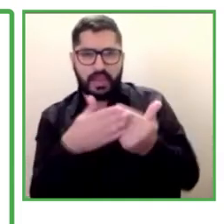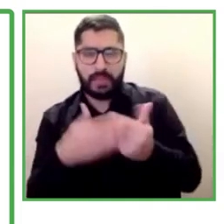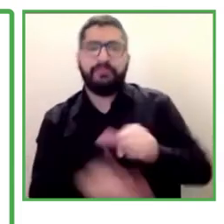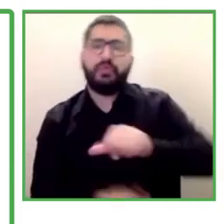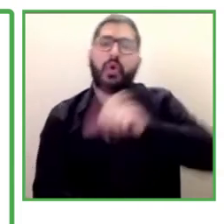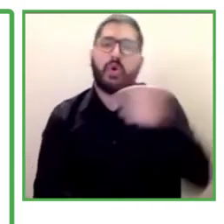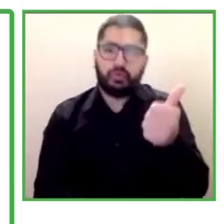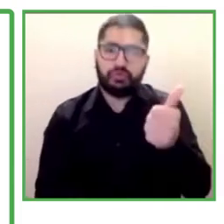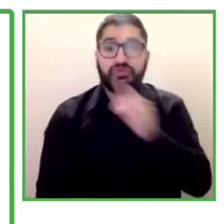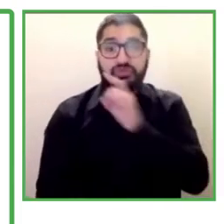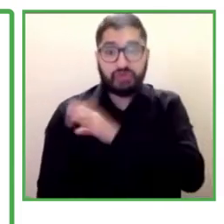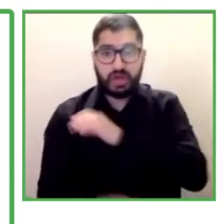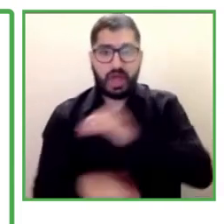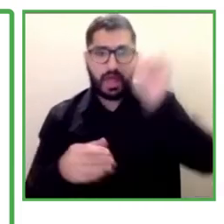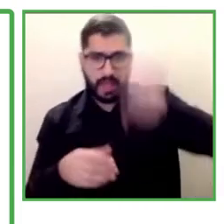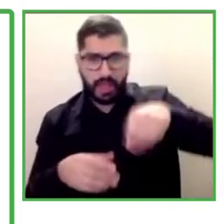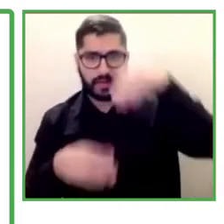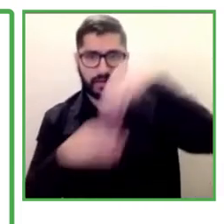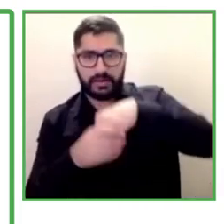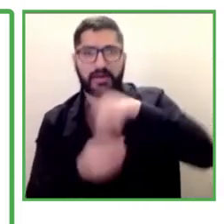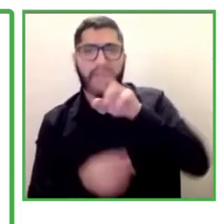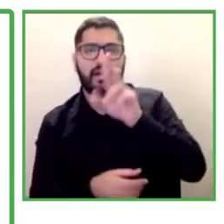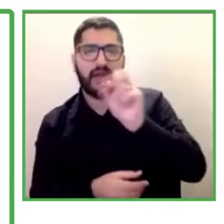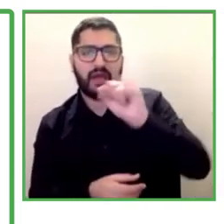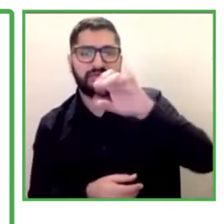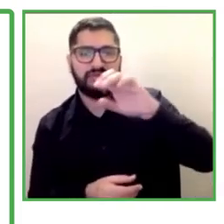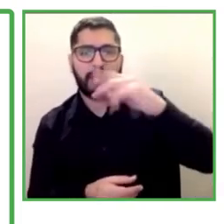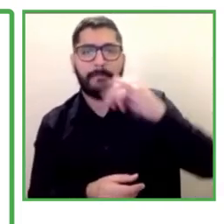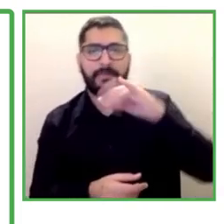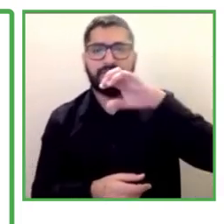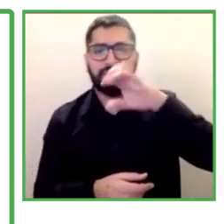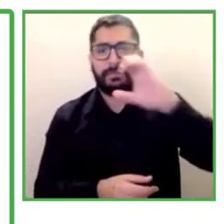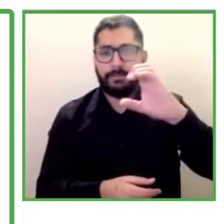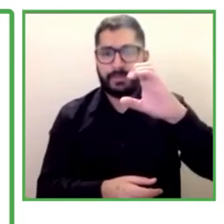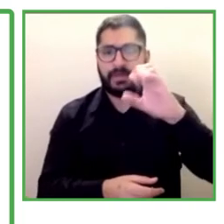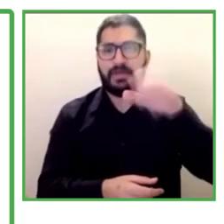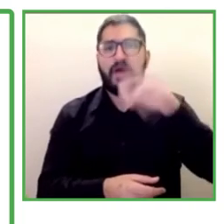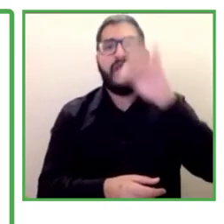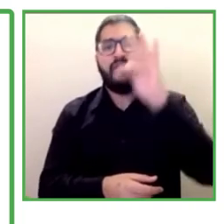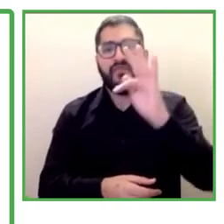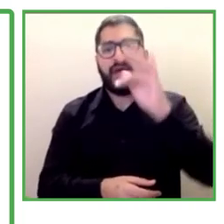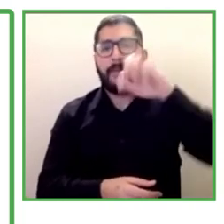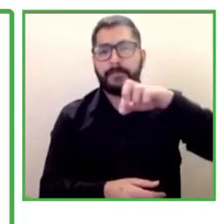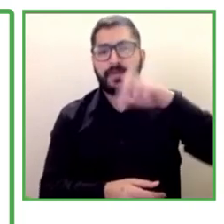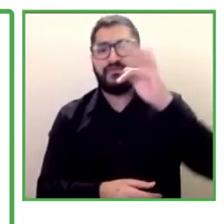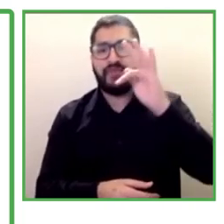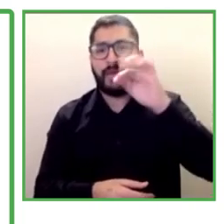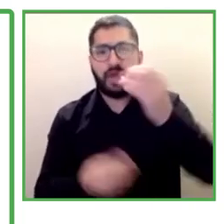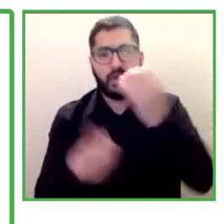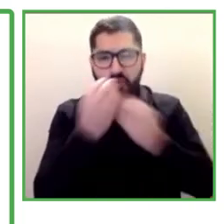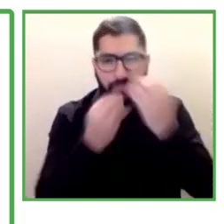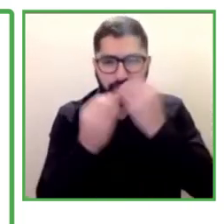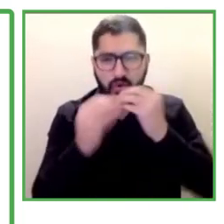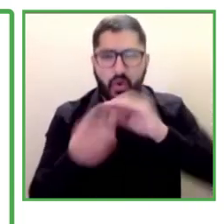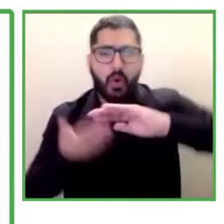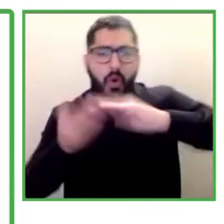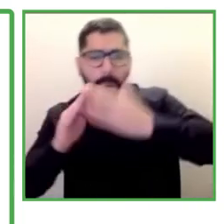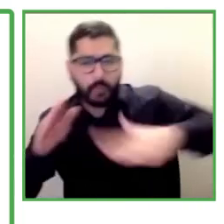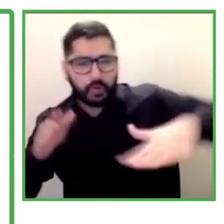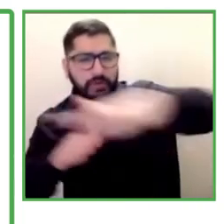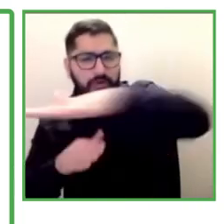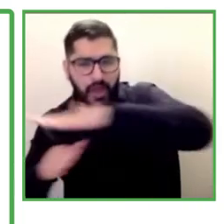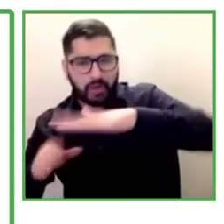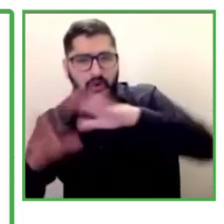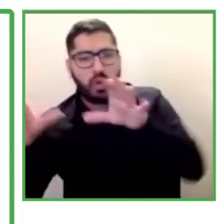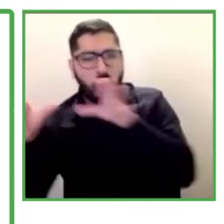the CPC. We have PF Foods at the level of the civil society. We also have other work that we're doing. And of